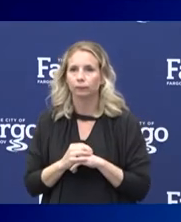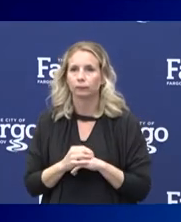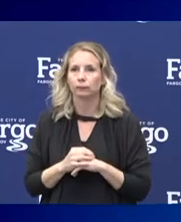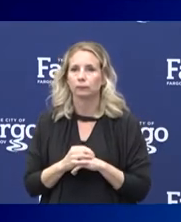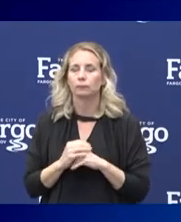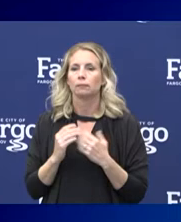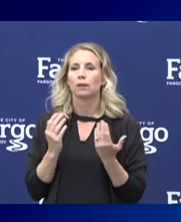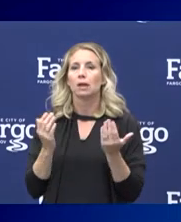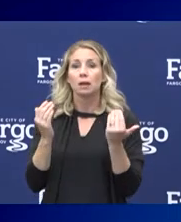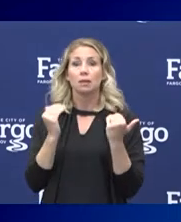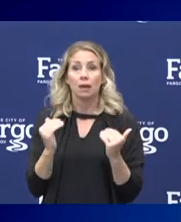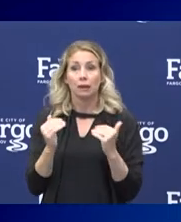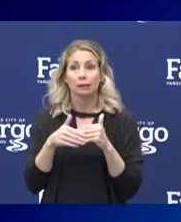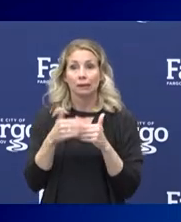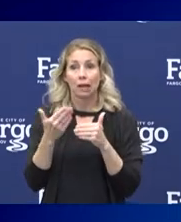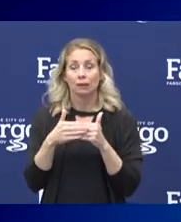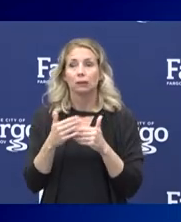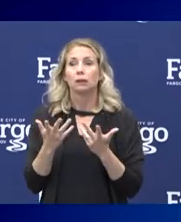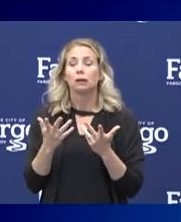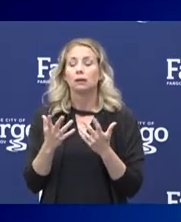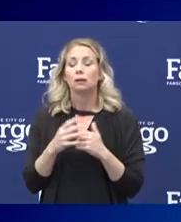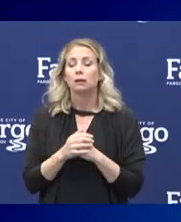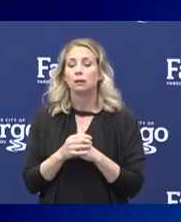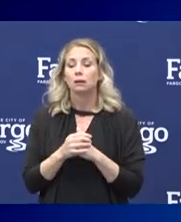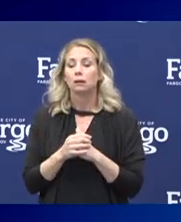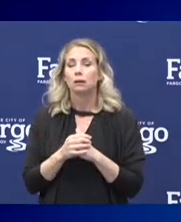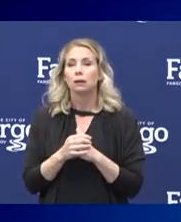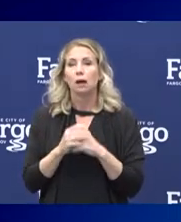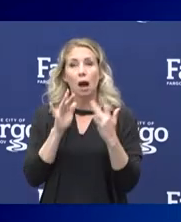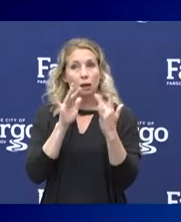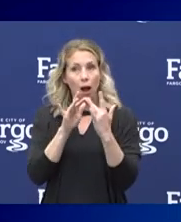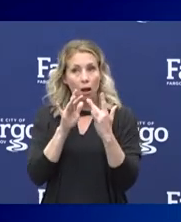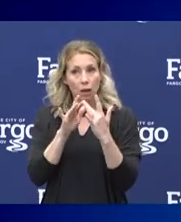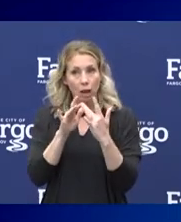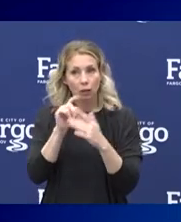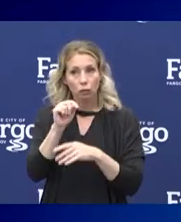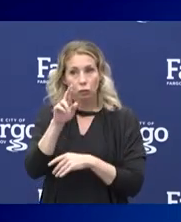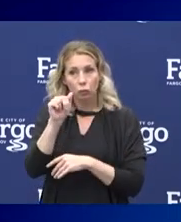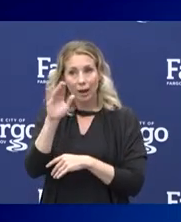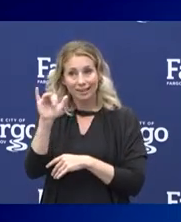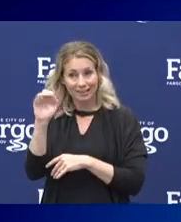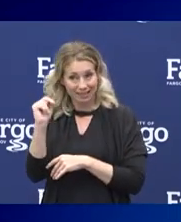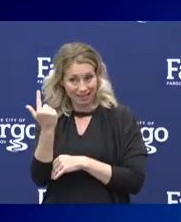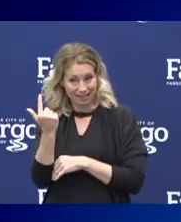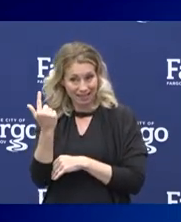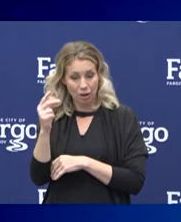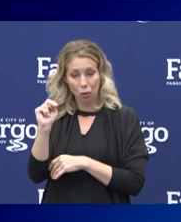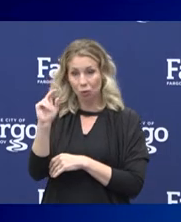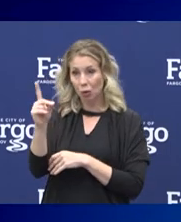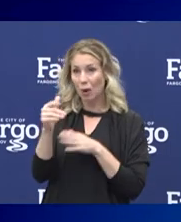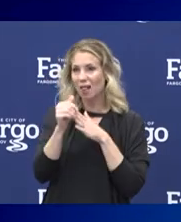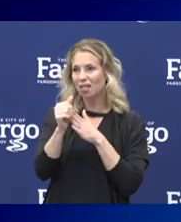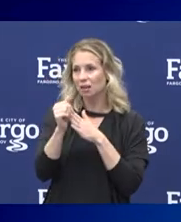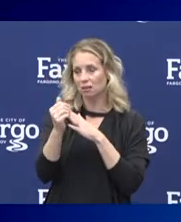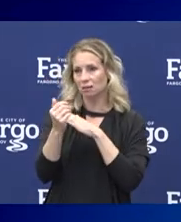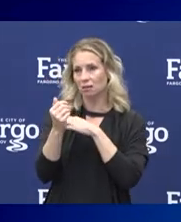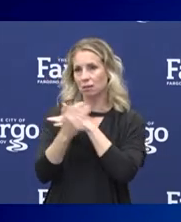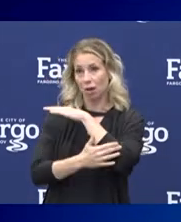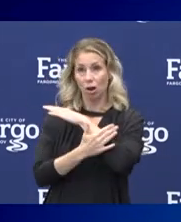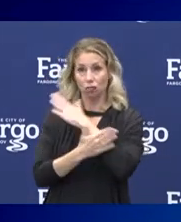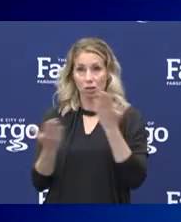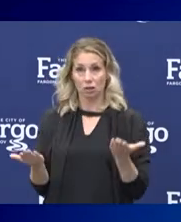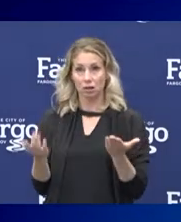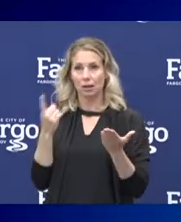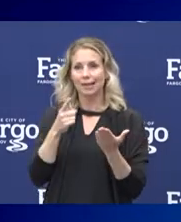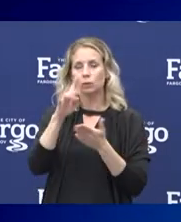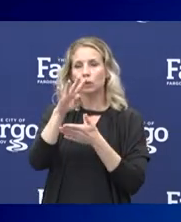Similarly, on the aspect of contact tracing, North Dakota leads the country there as well. This was a graph that